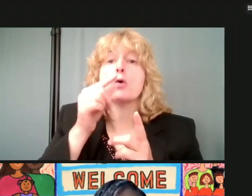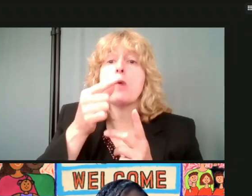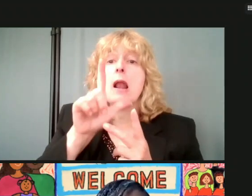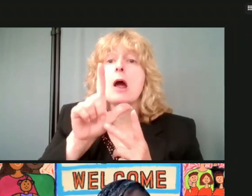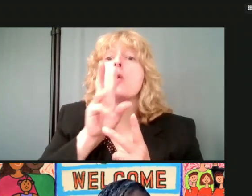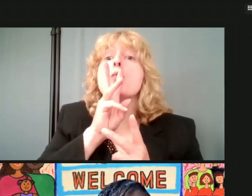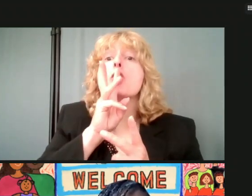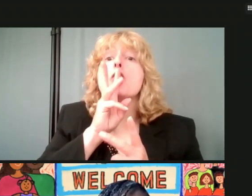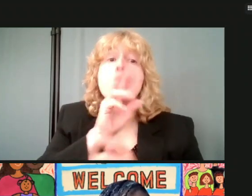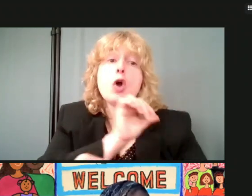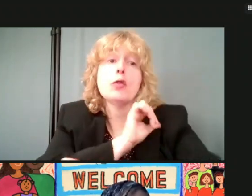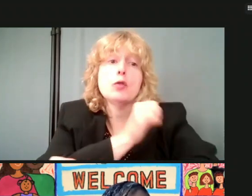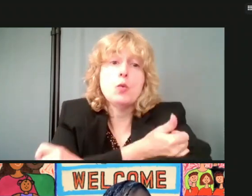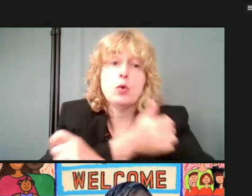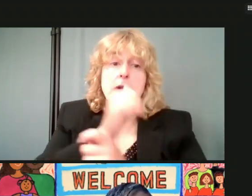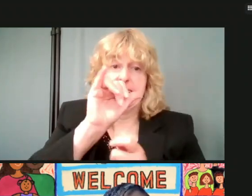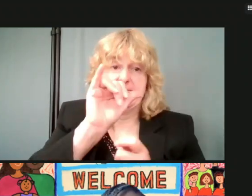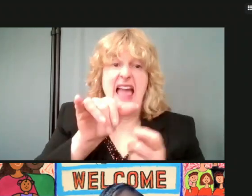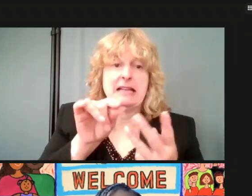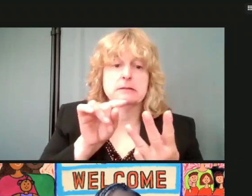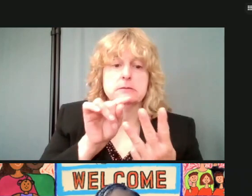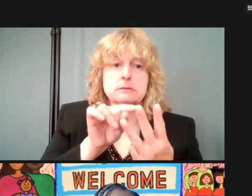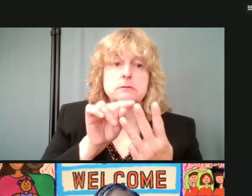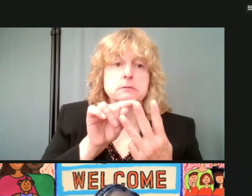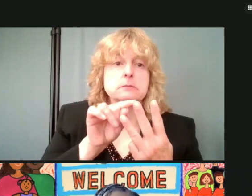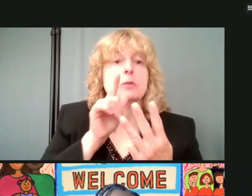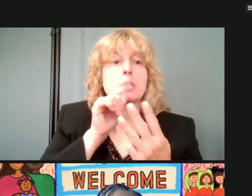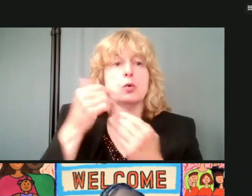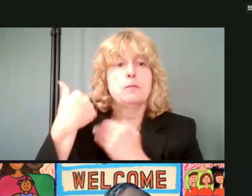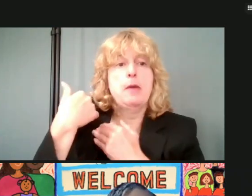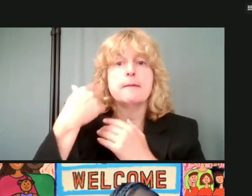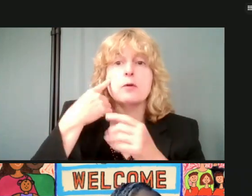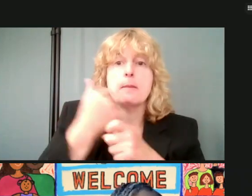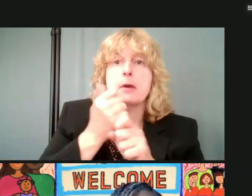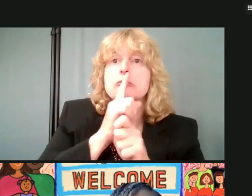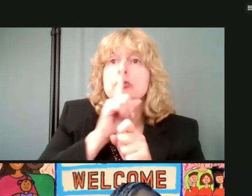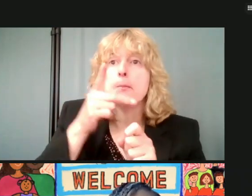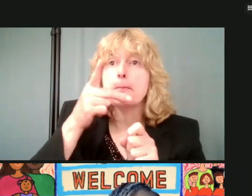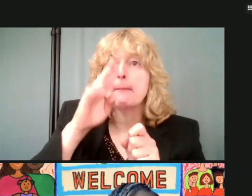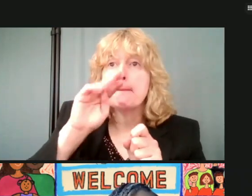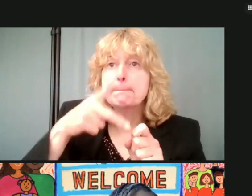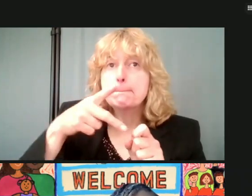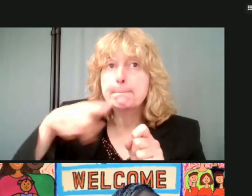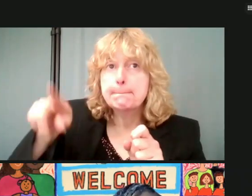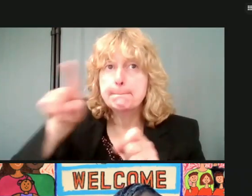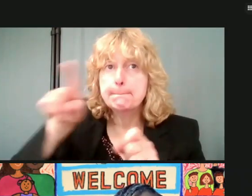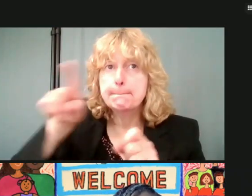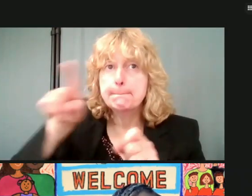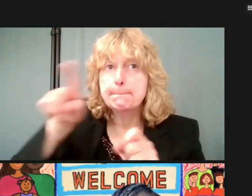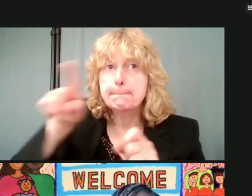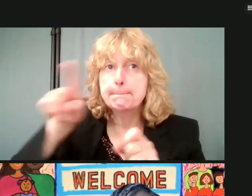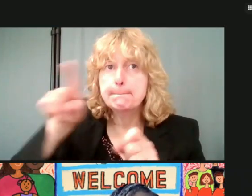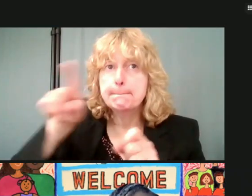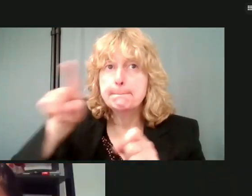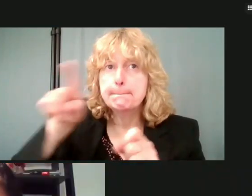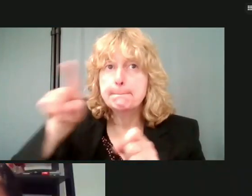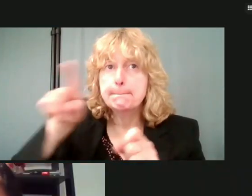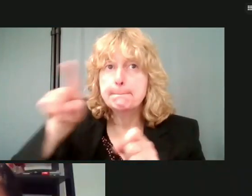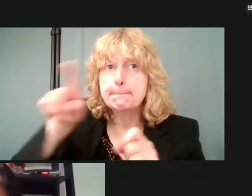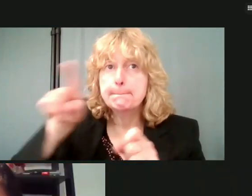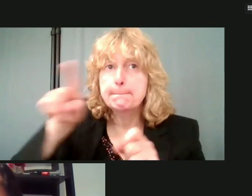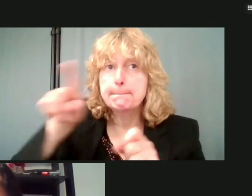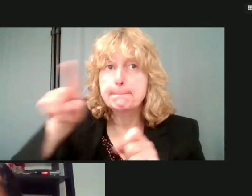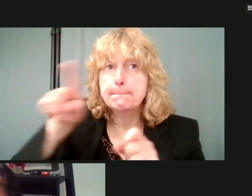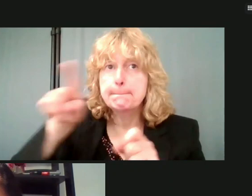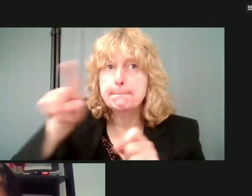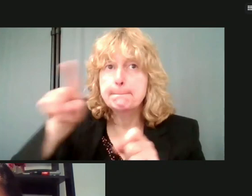entity responsible for making sure the pumps were working and, uh, minimizing, uh, is